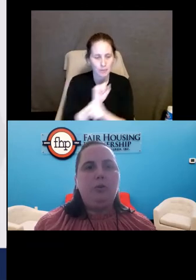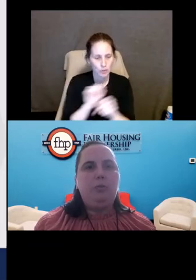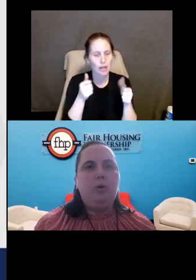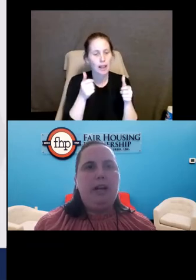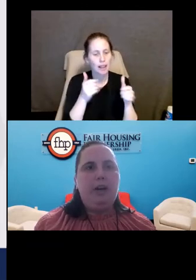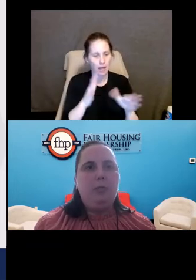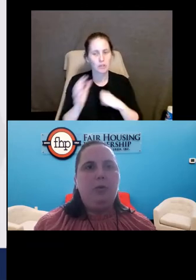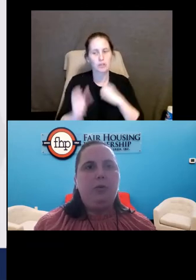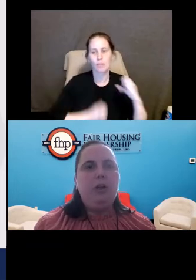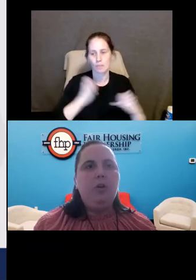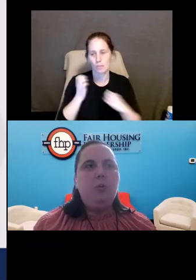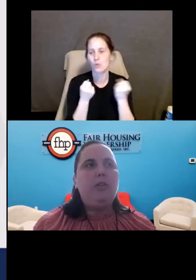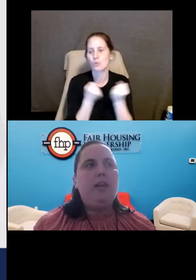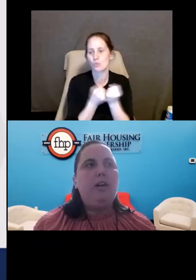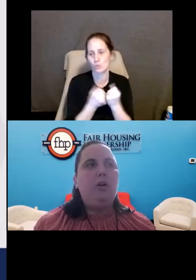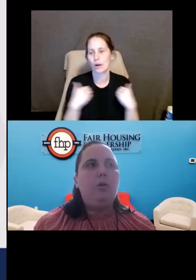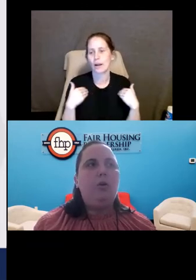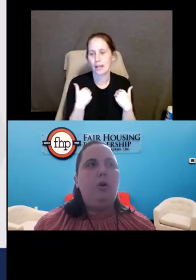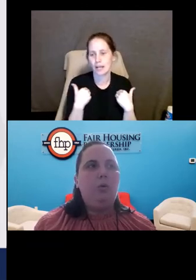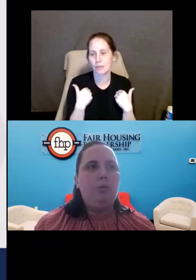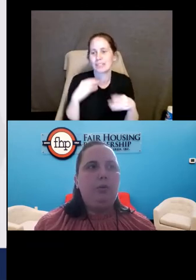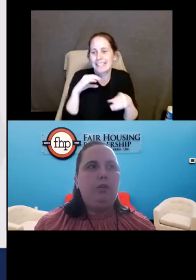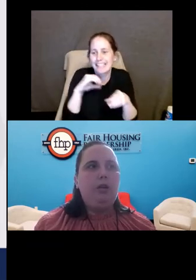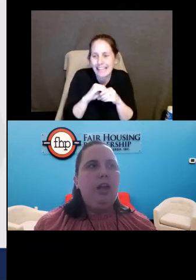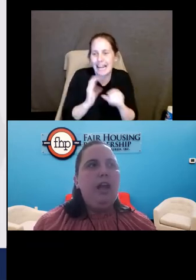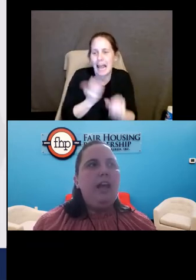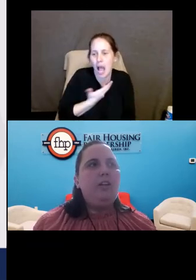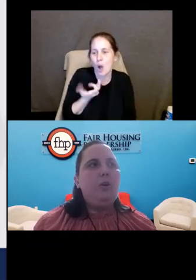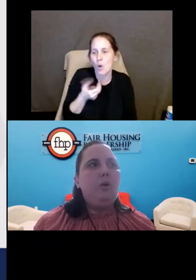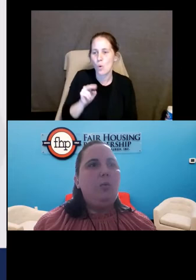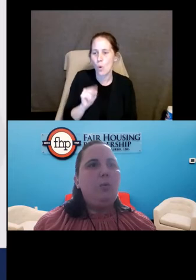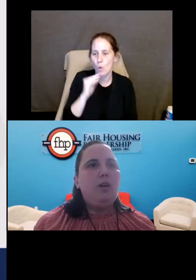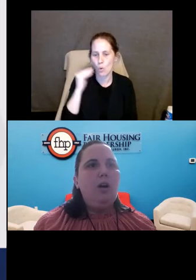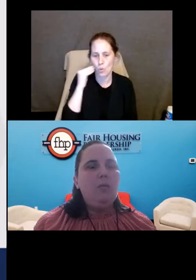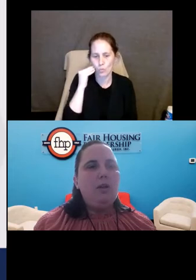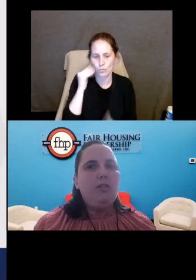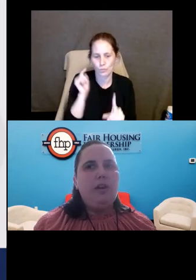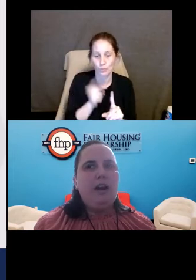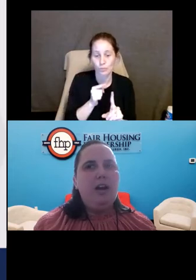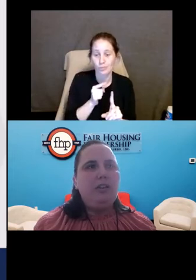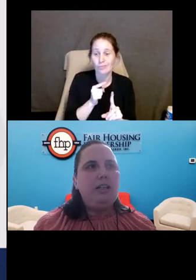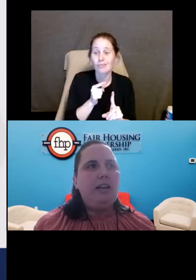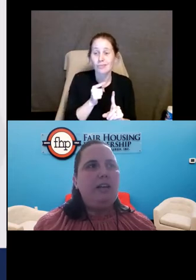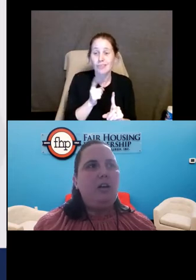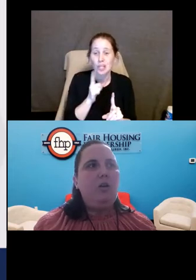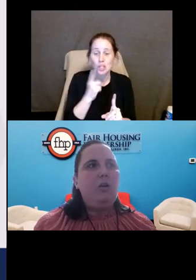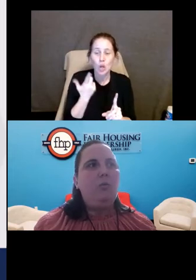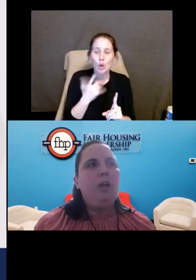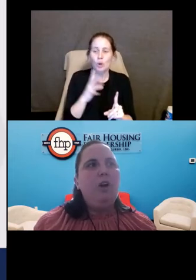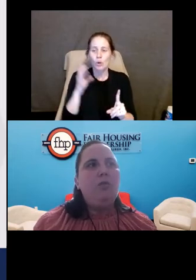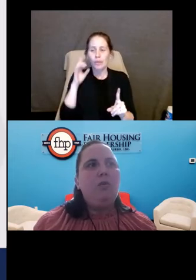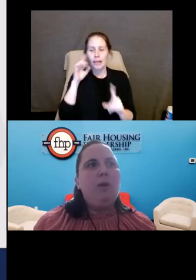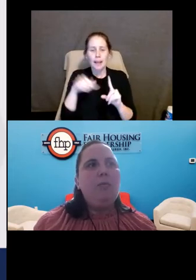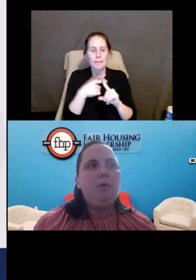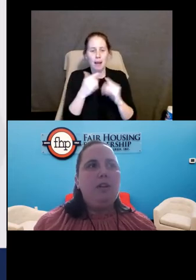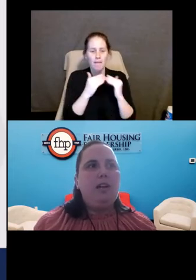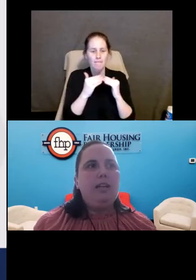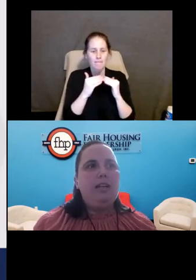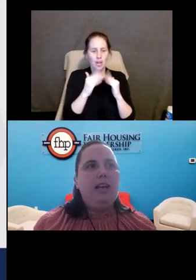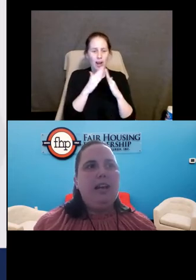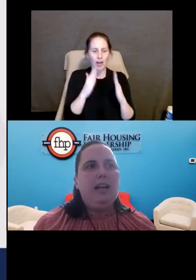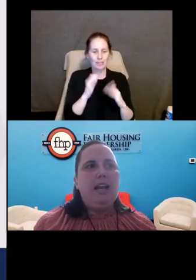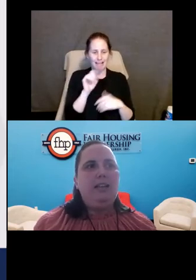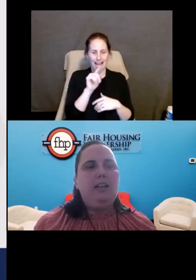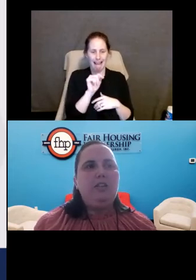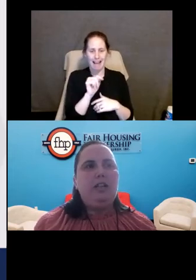emotional support animals within our own homes. And so when we talk about the Fair Housing Act in our homes, remember the